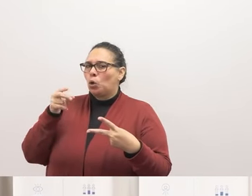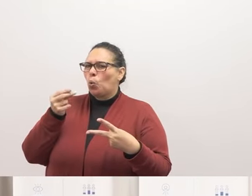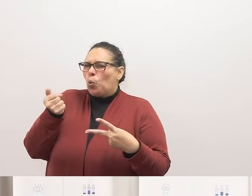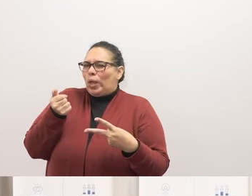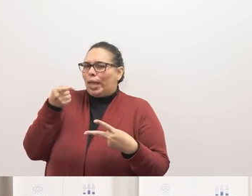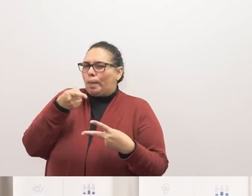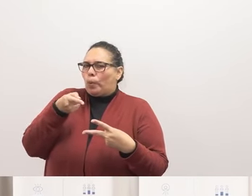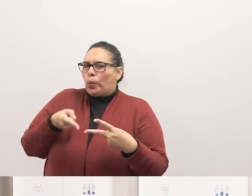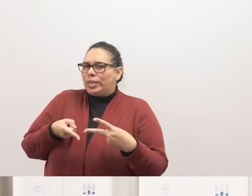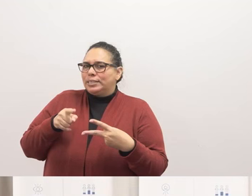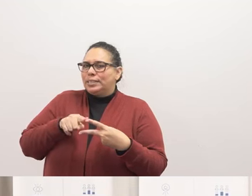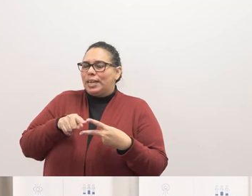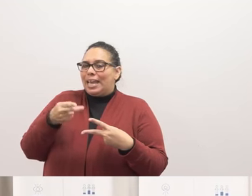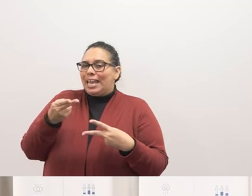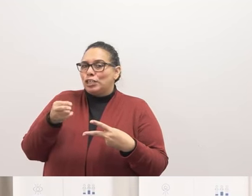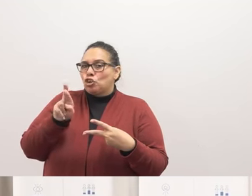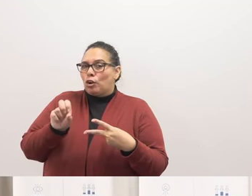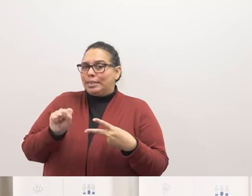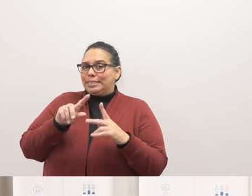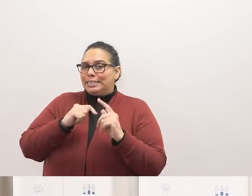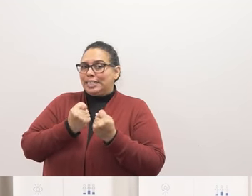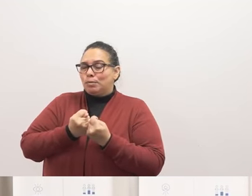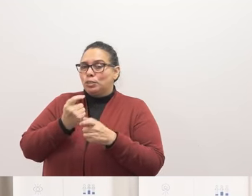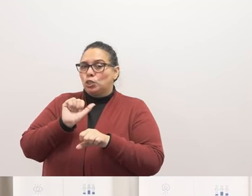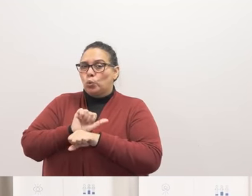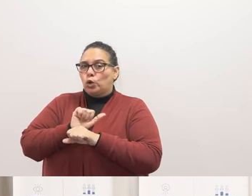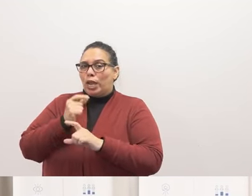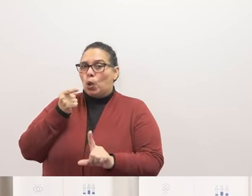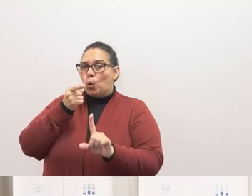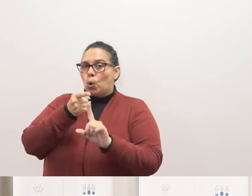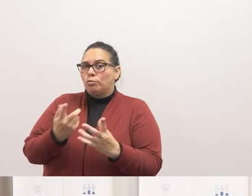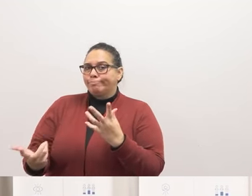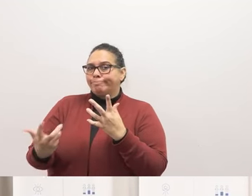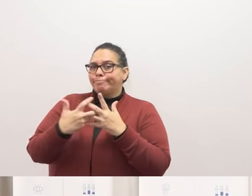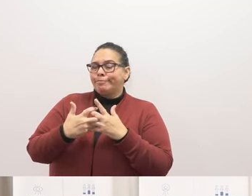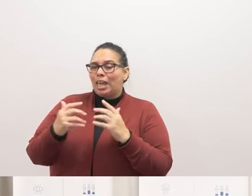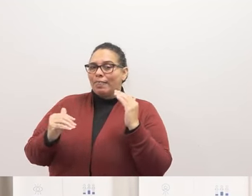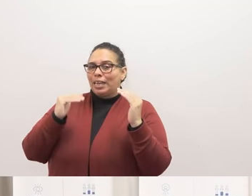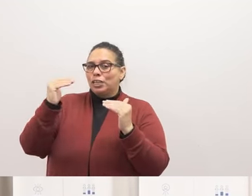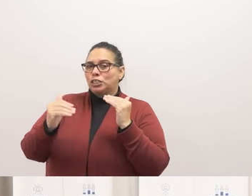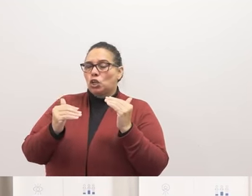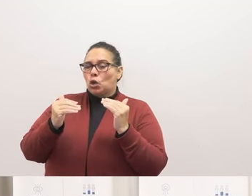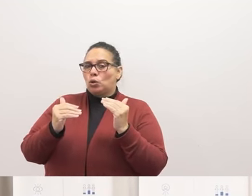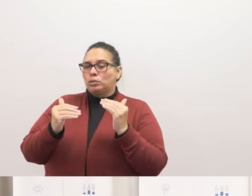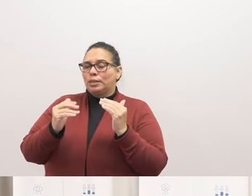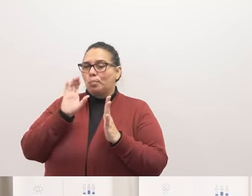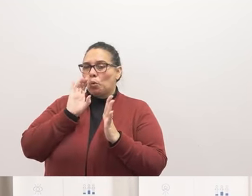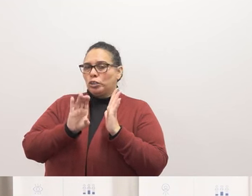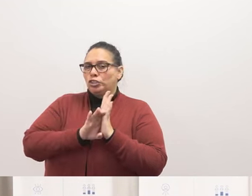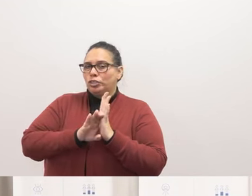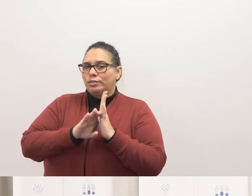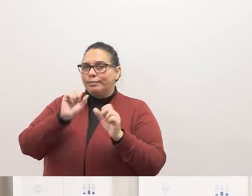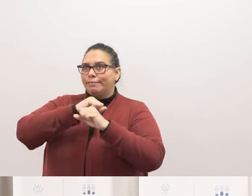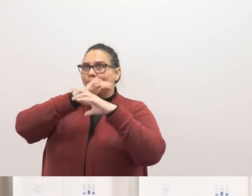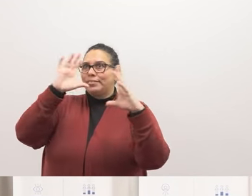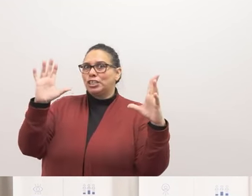First off, the HRS team is working on goals aligned with the adult portrait, as outlined in our Vision 2035.